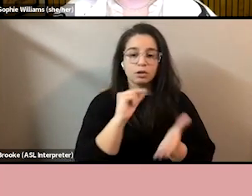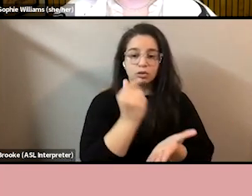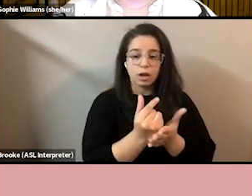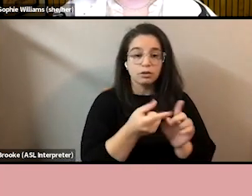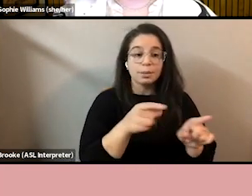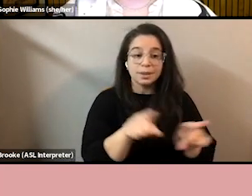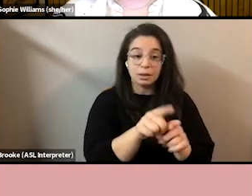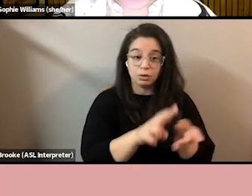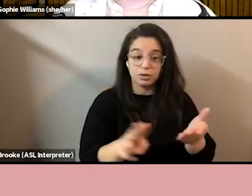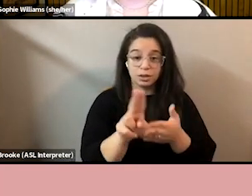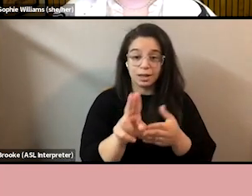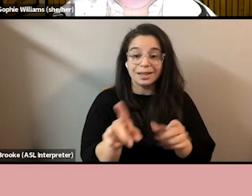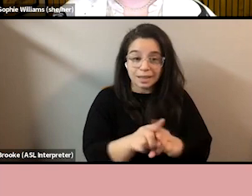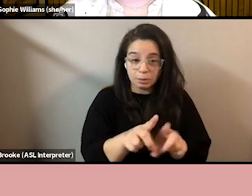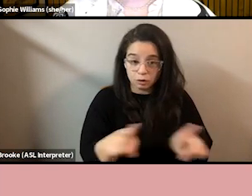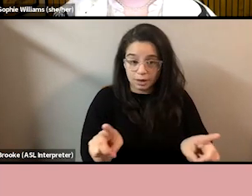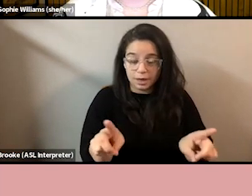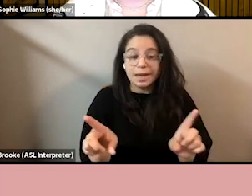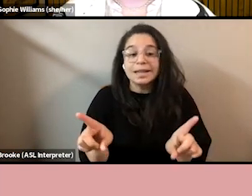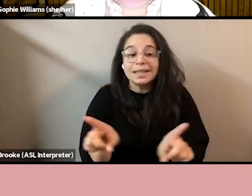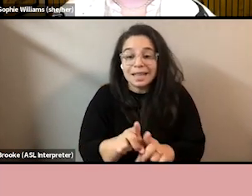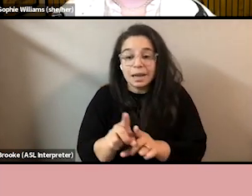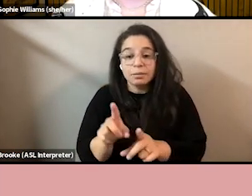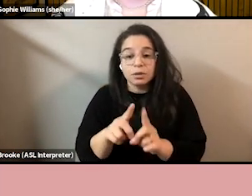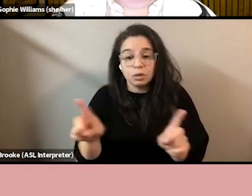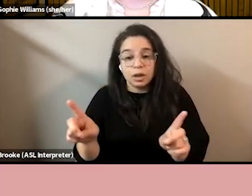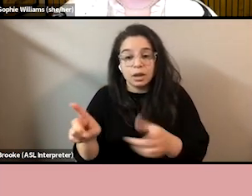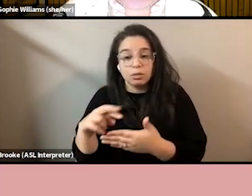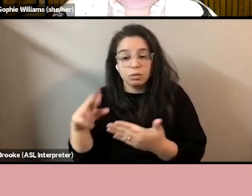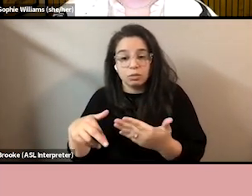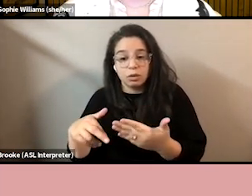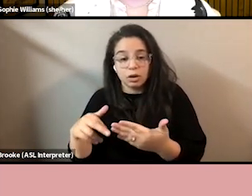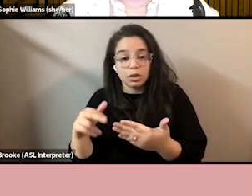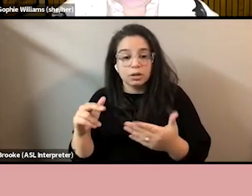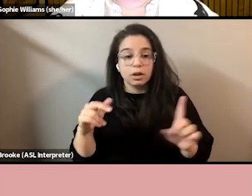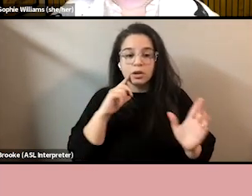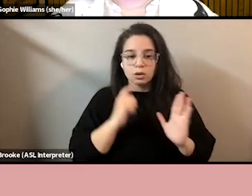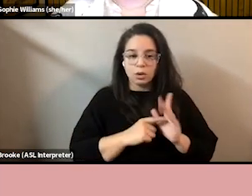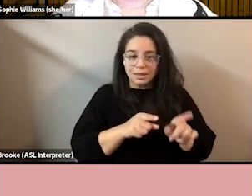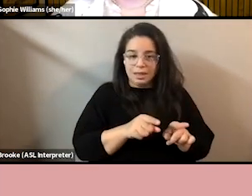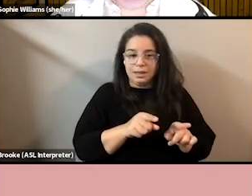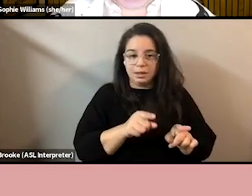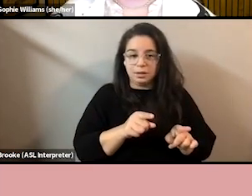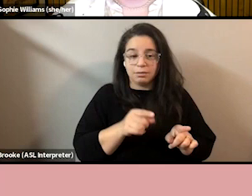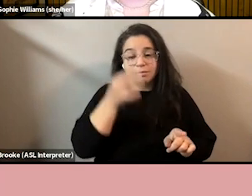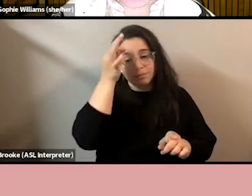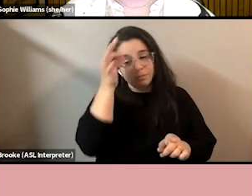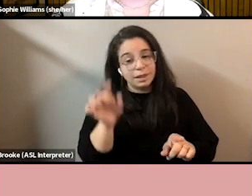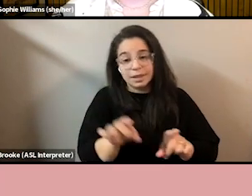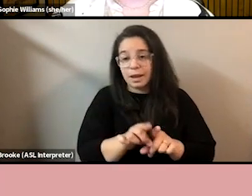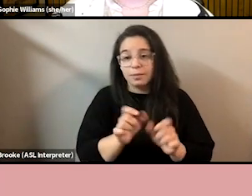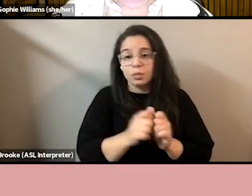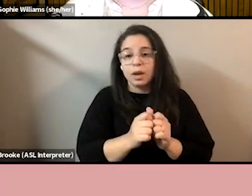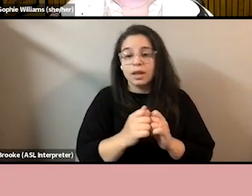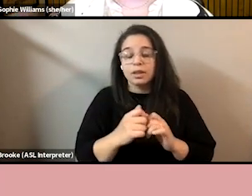universities with the same degrees and the same degree outcomes. And what we can see here is pretty much the same in terms of the